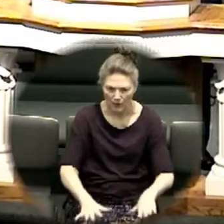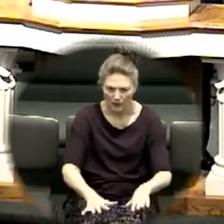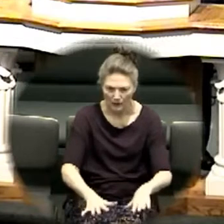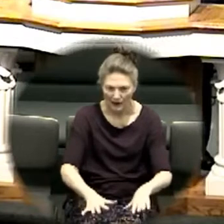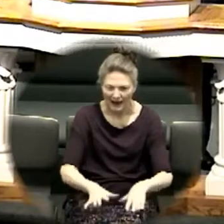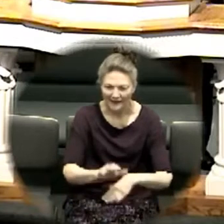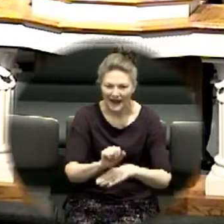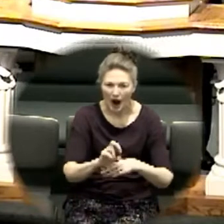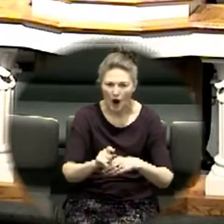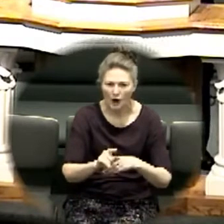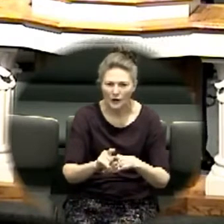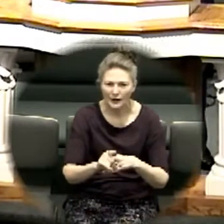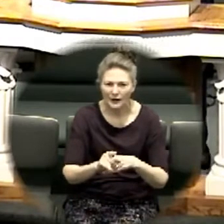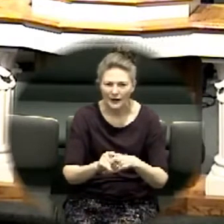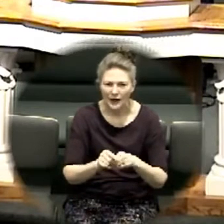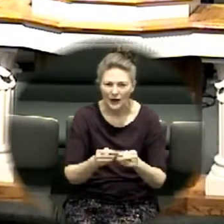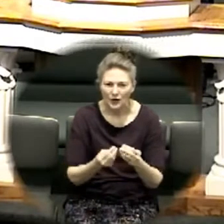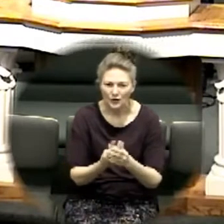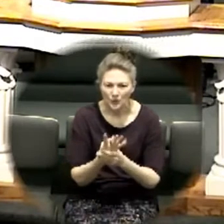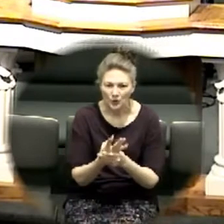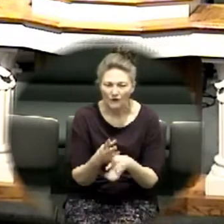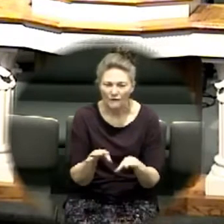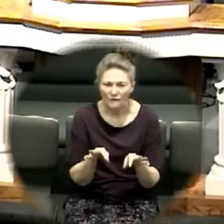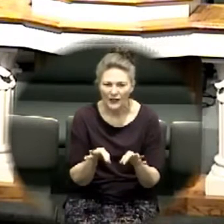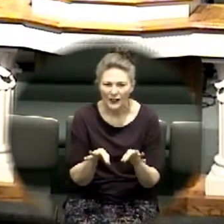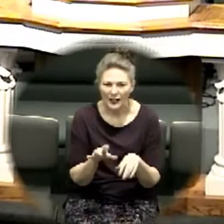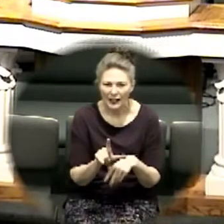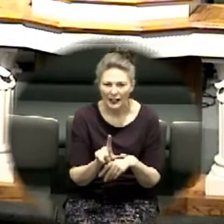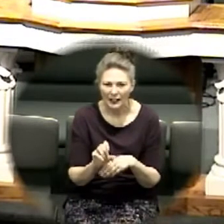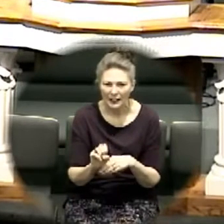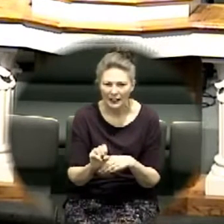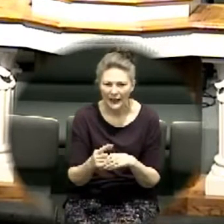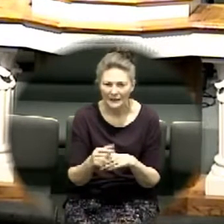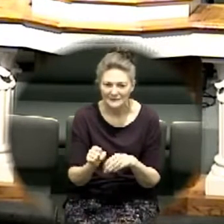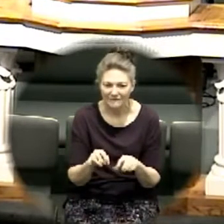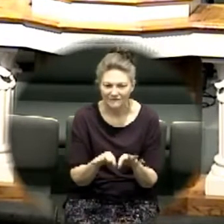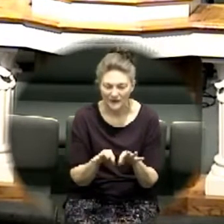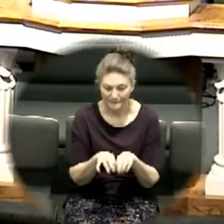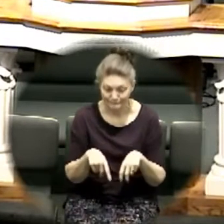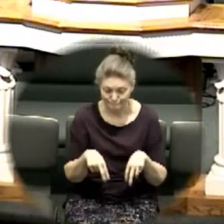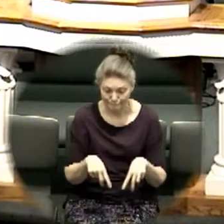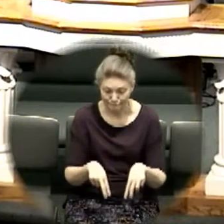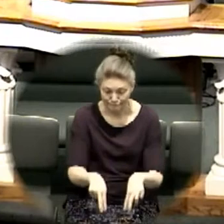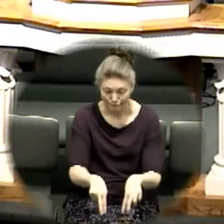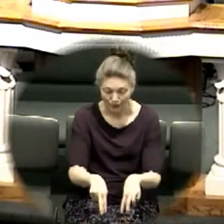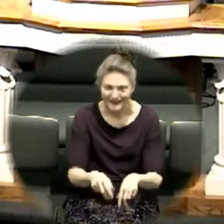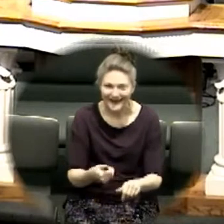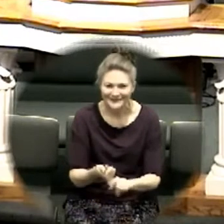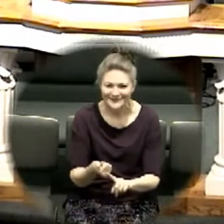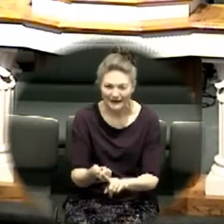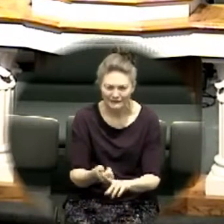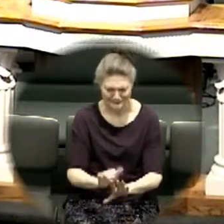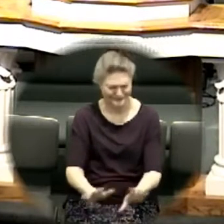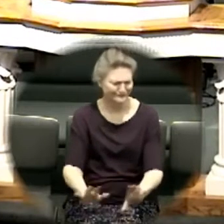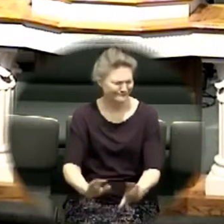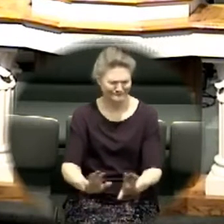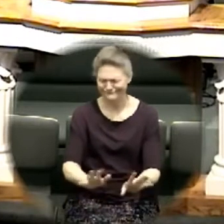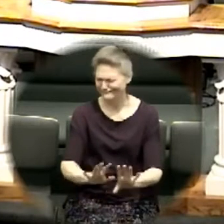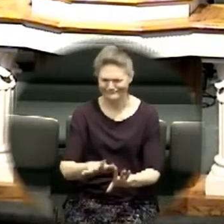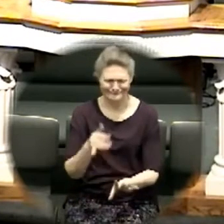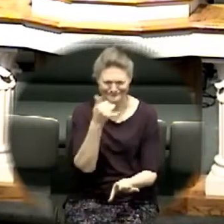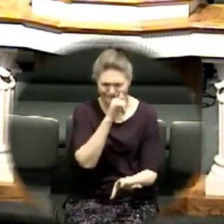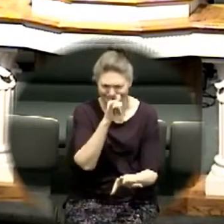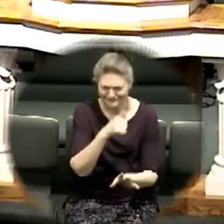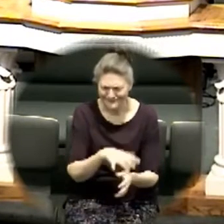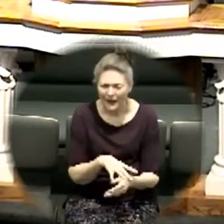happened he said the ark is passing over before you that was the words that he chose but not really because